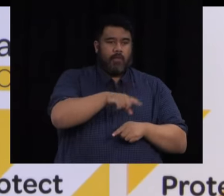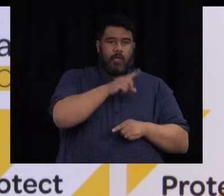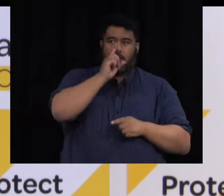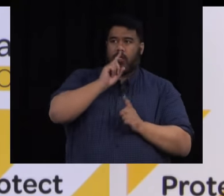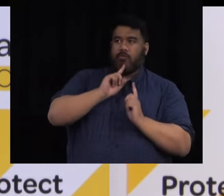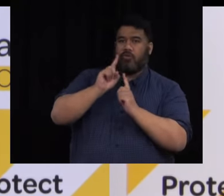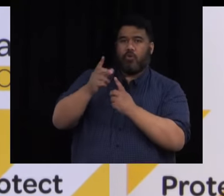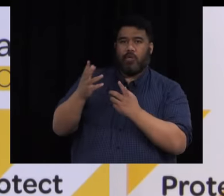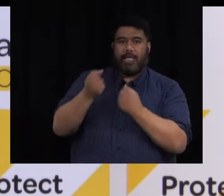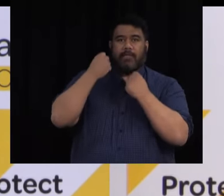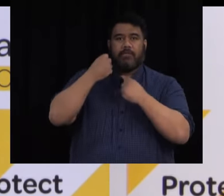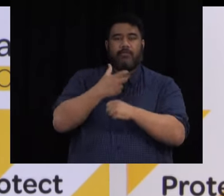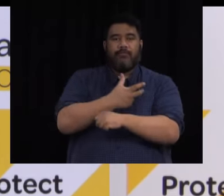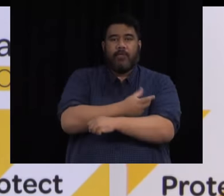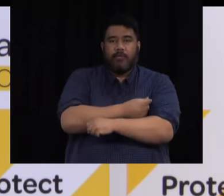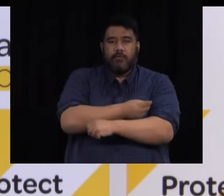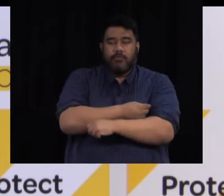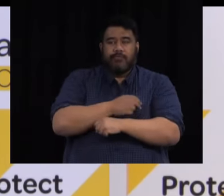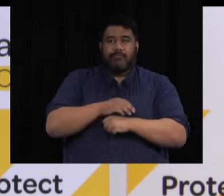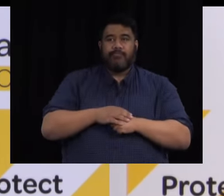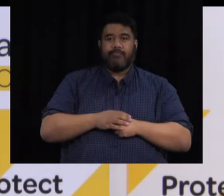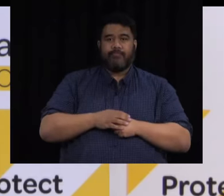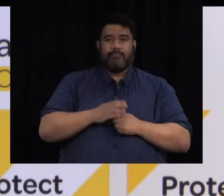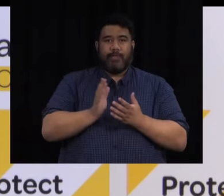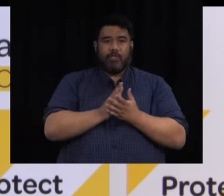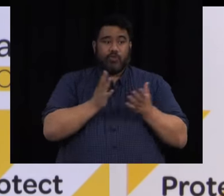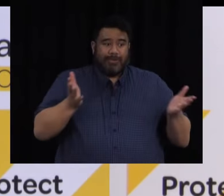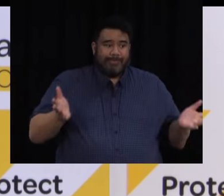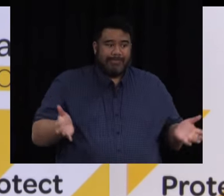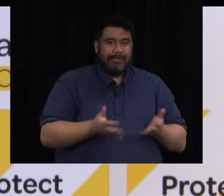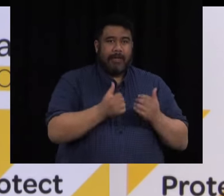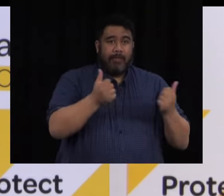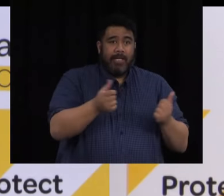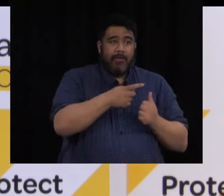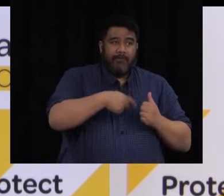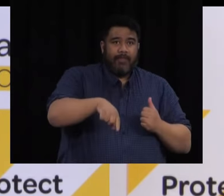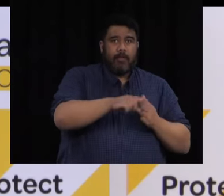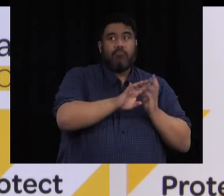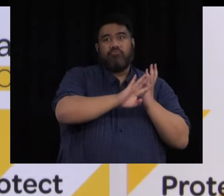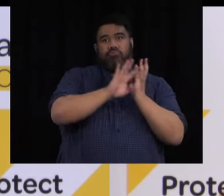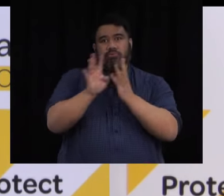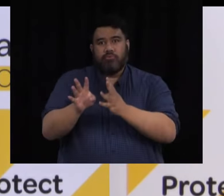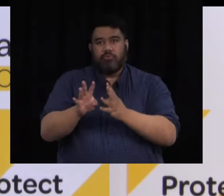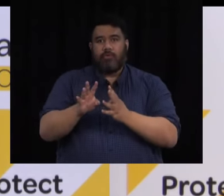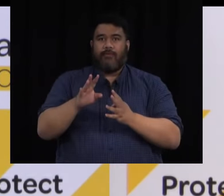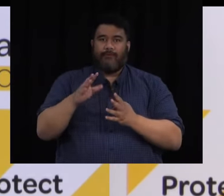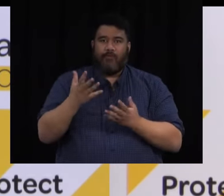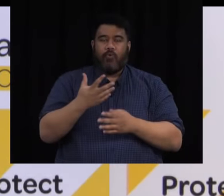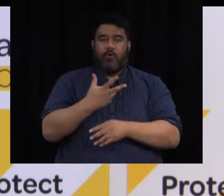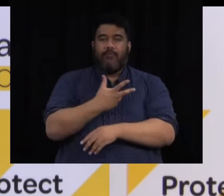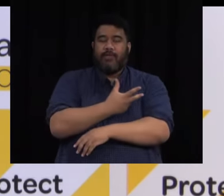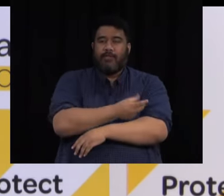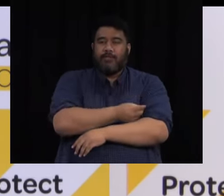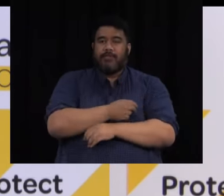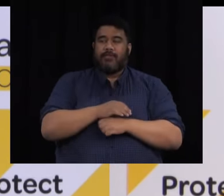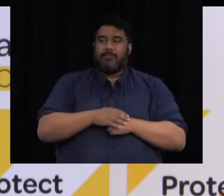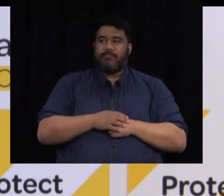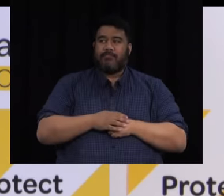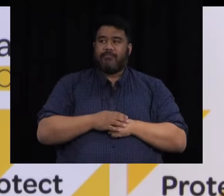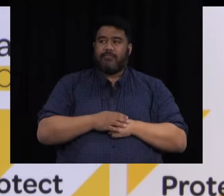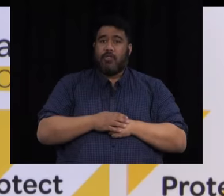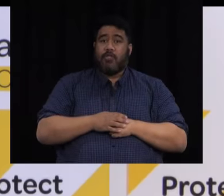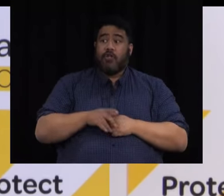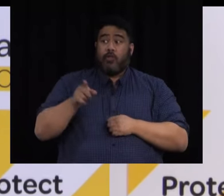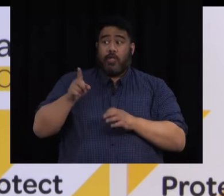in that situation and then in fact that we get a good uptake in that area so you certainly would be good to put that